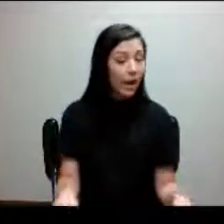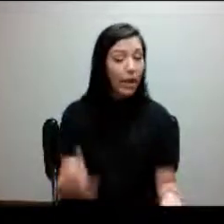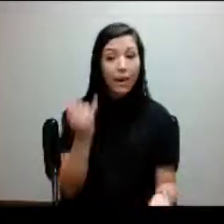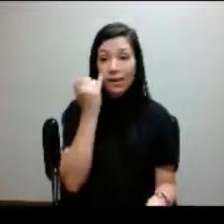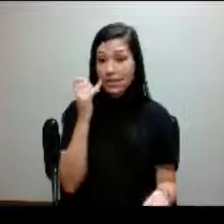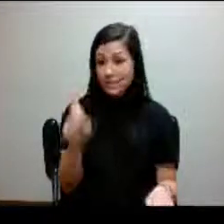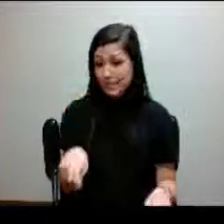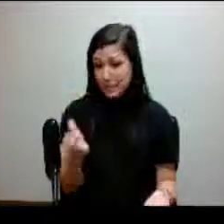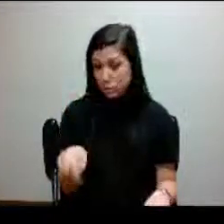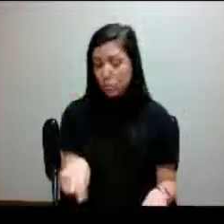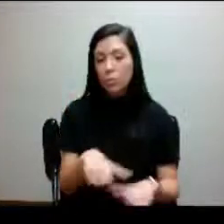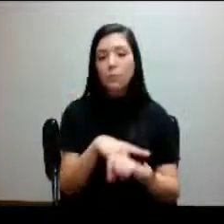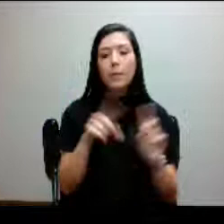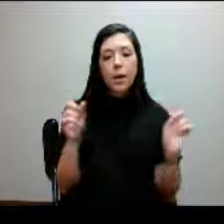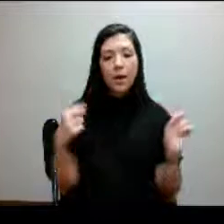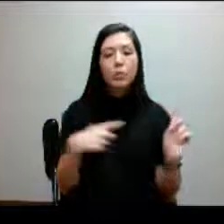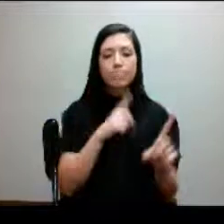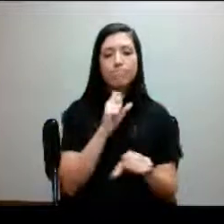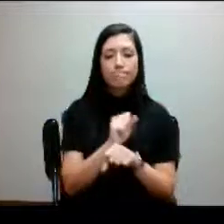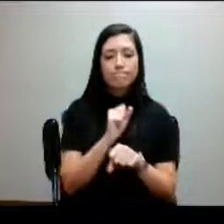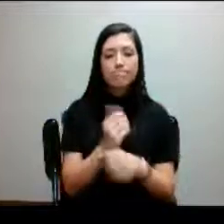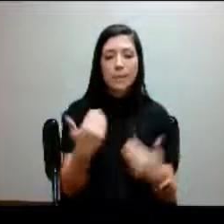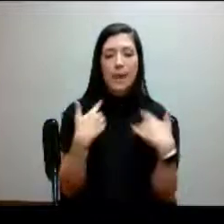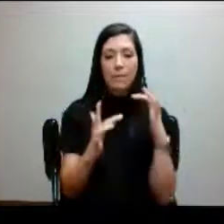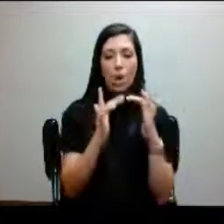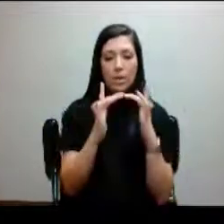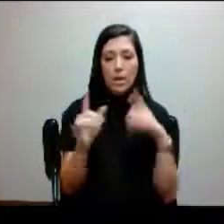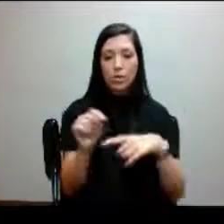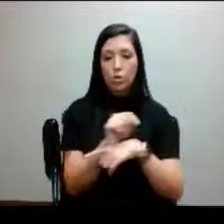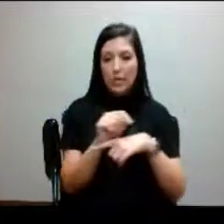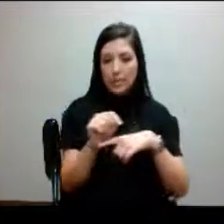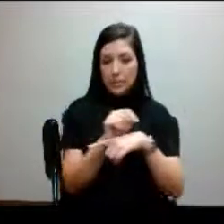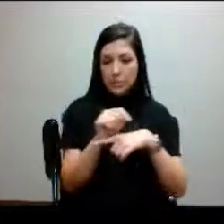But we do have online training sessions that you can